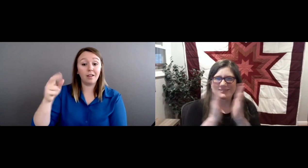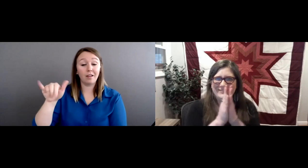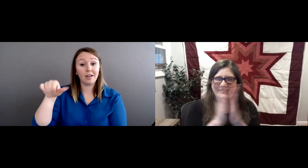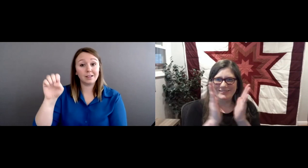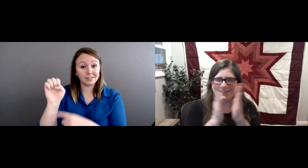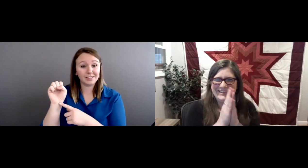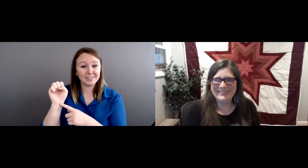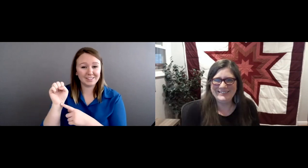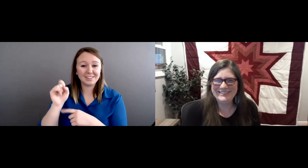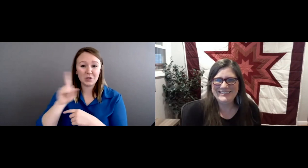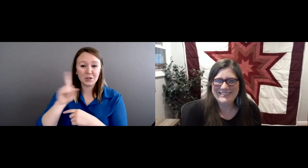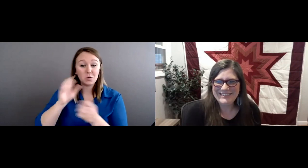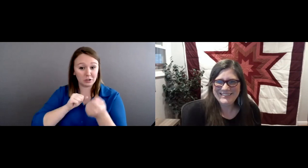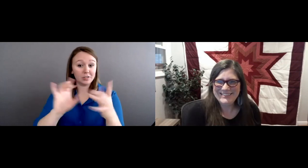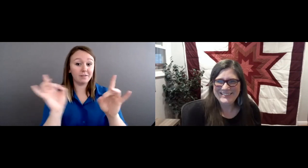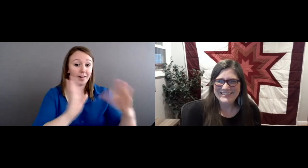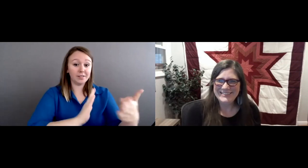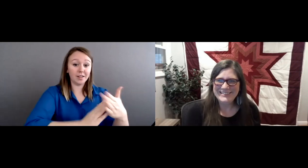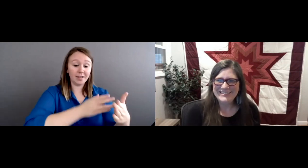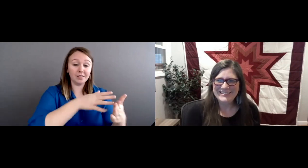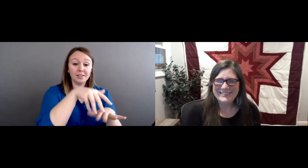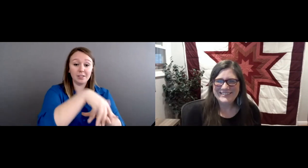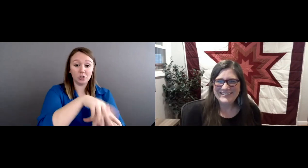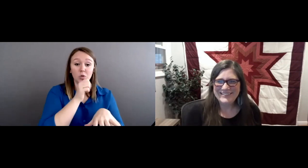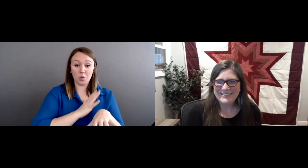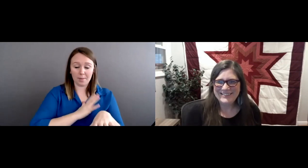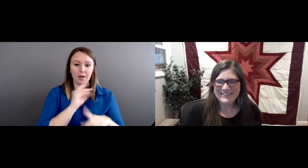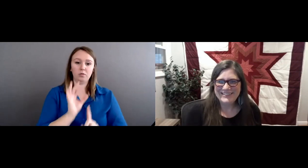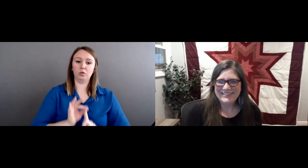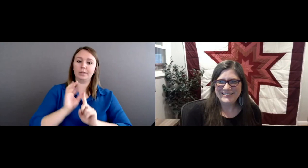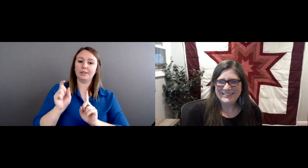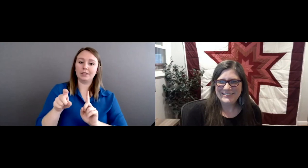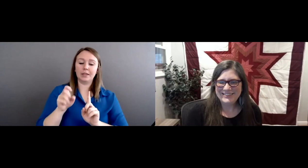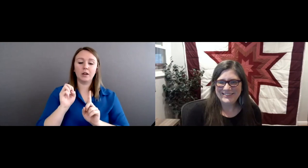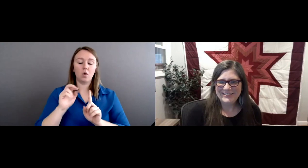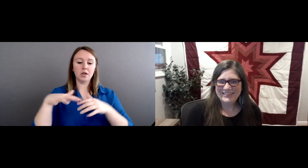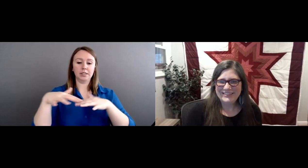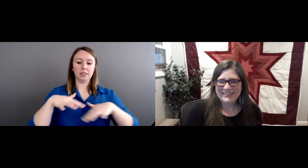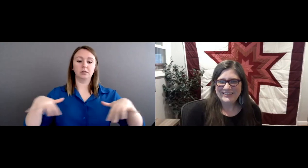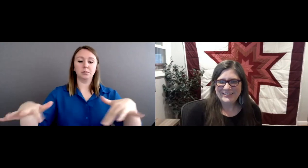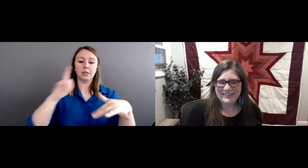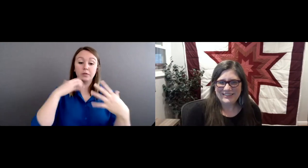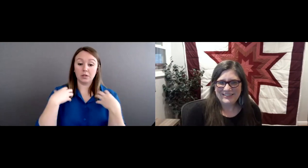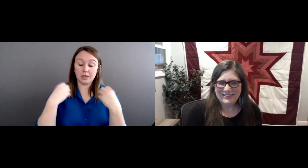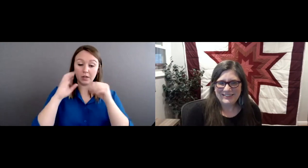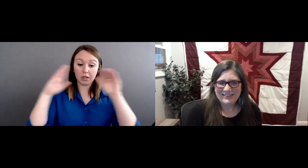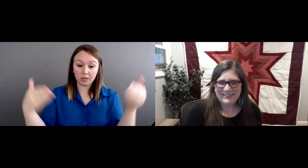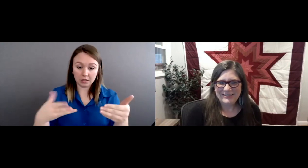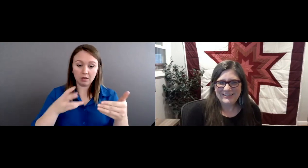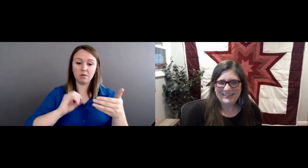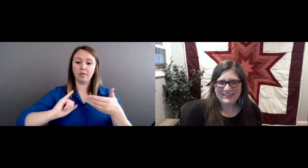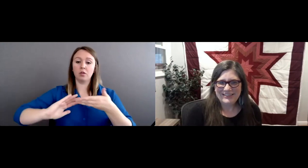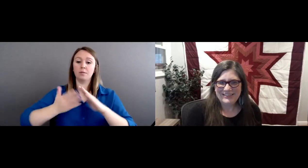against the indigenous and the unique needs for healing spaces and community conversations